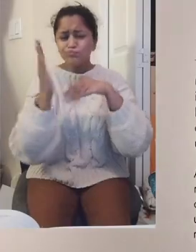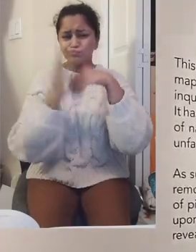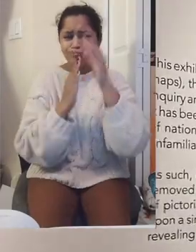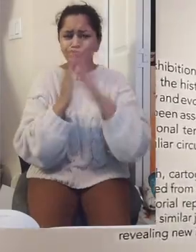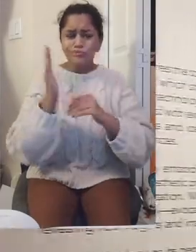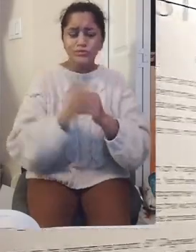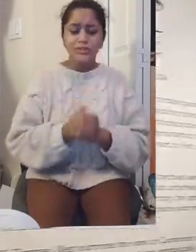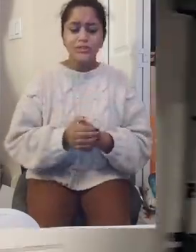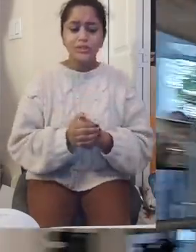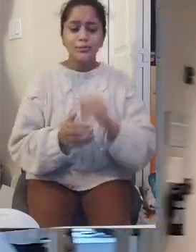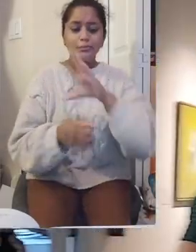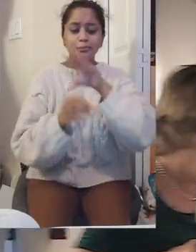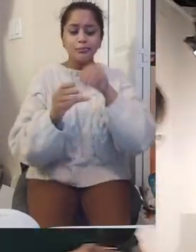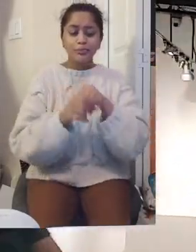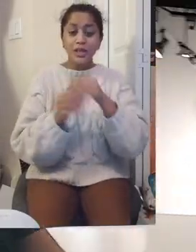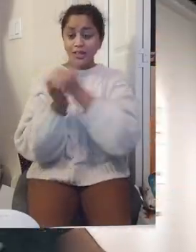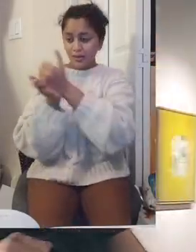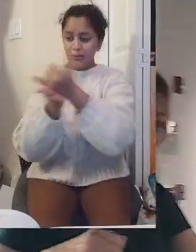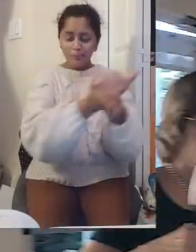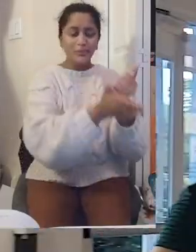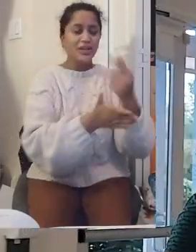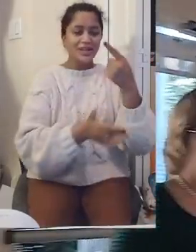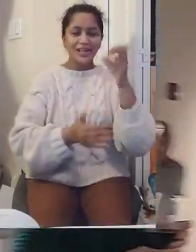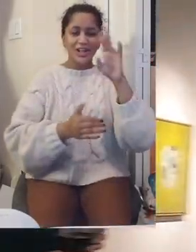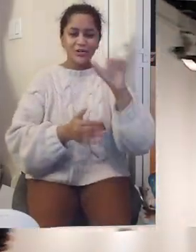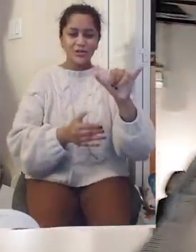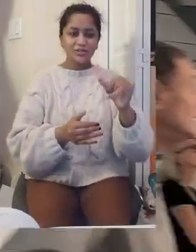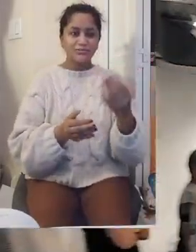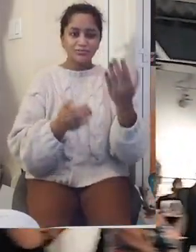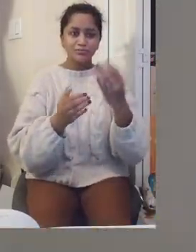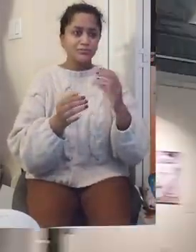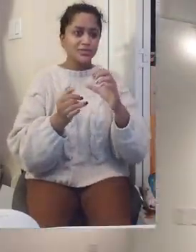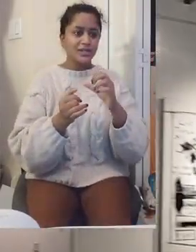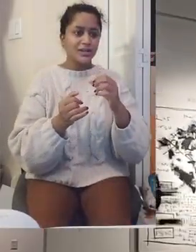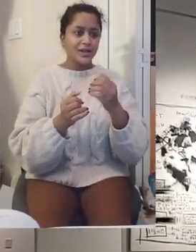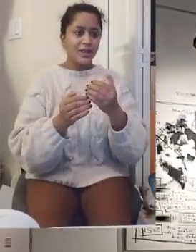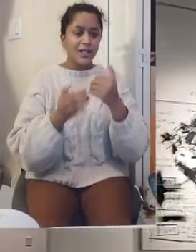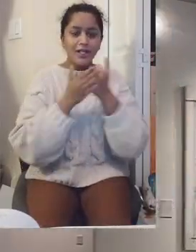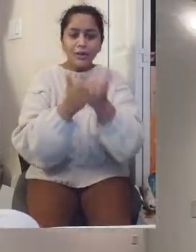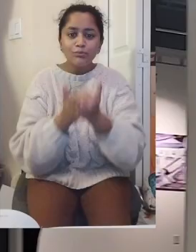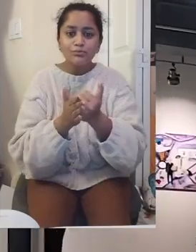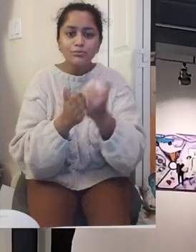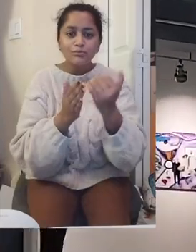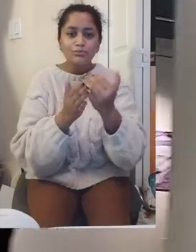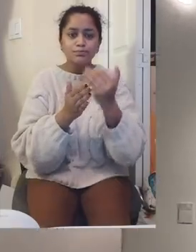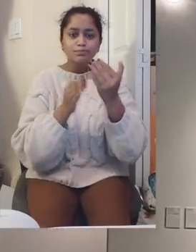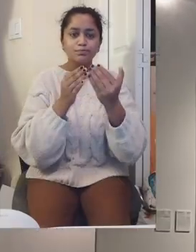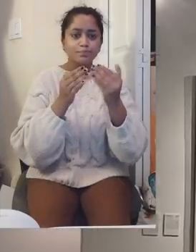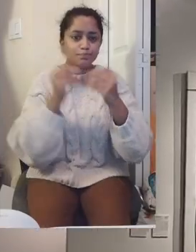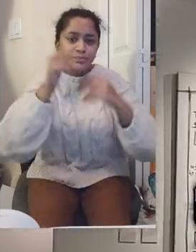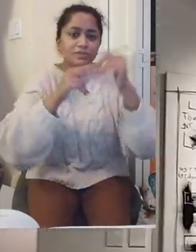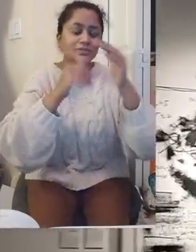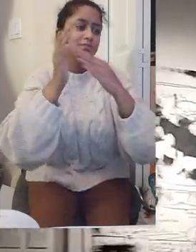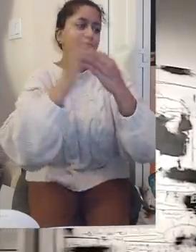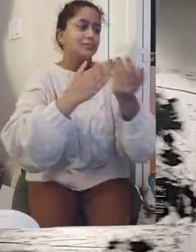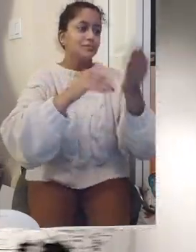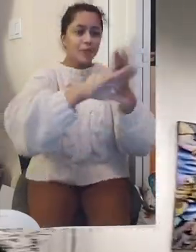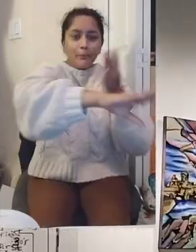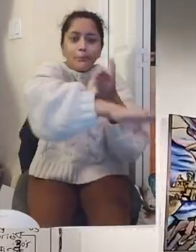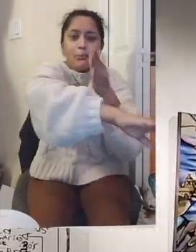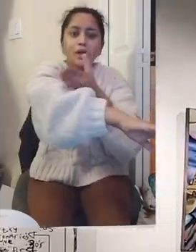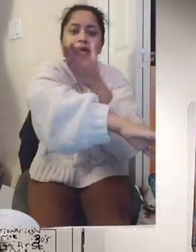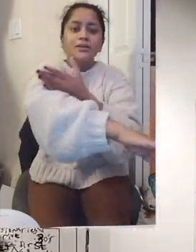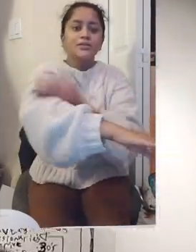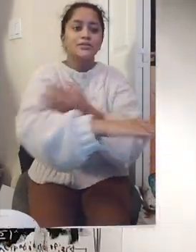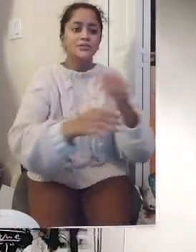So, some of my photography, and a little bit of painting. And I've been a part of helping the gallery reach to